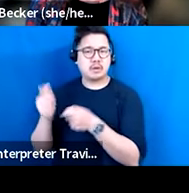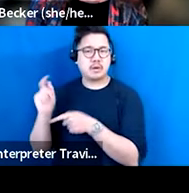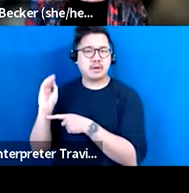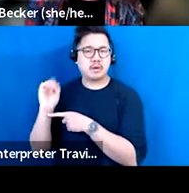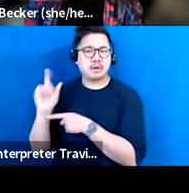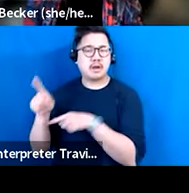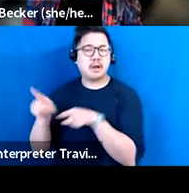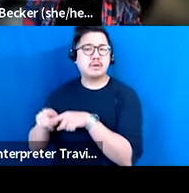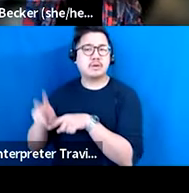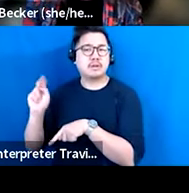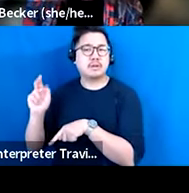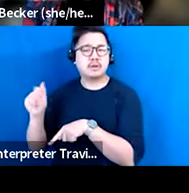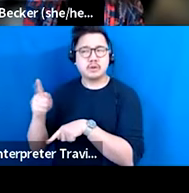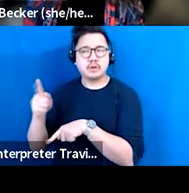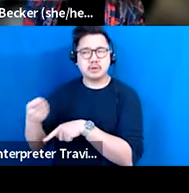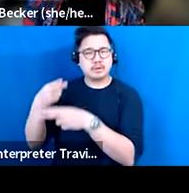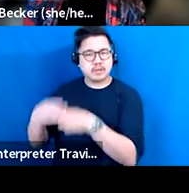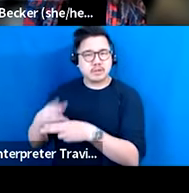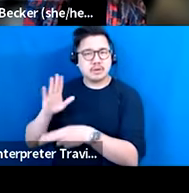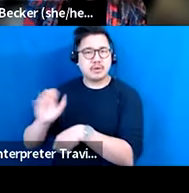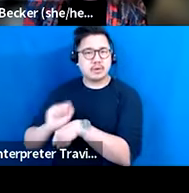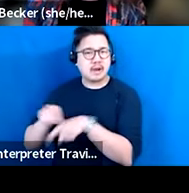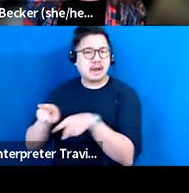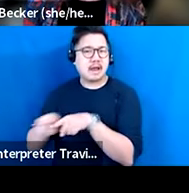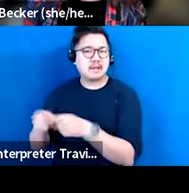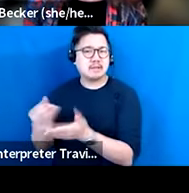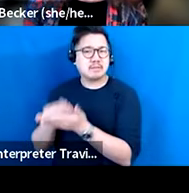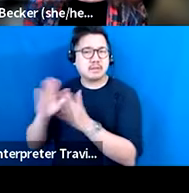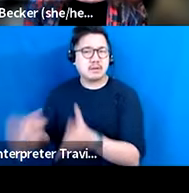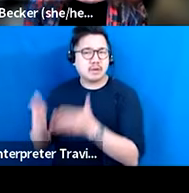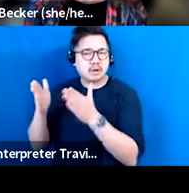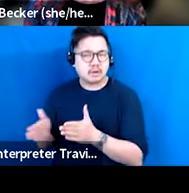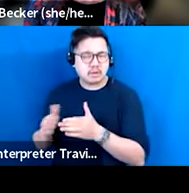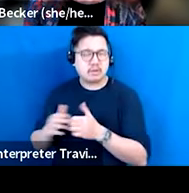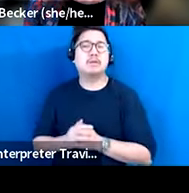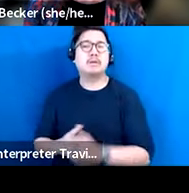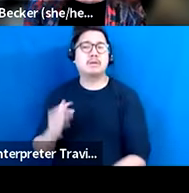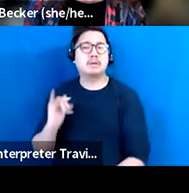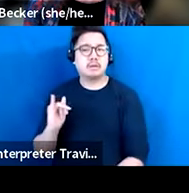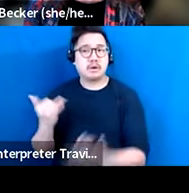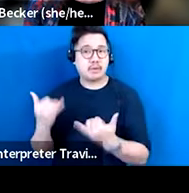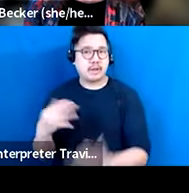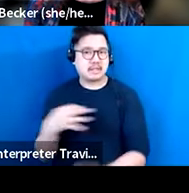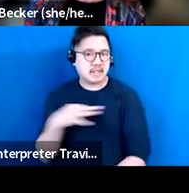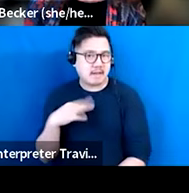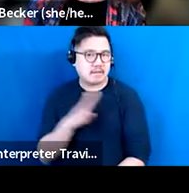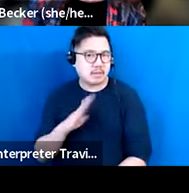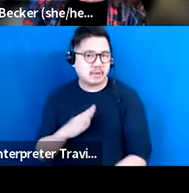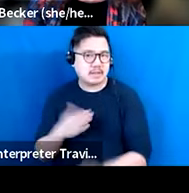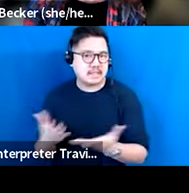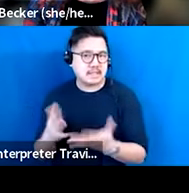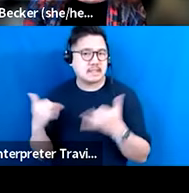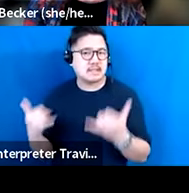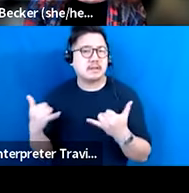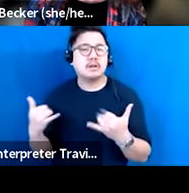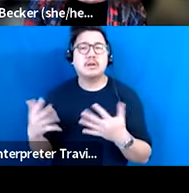fundraiser. And I'd love to hear what you think, we have staff and boards here with us today. What are some